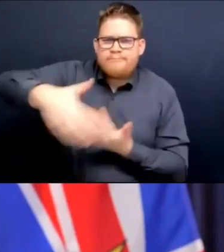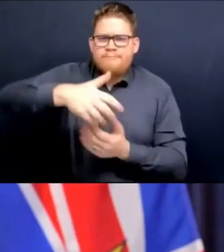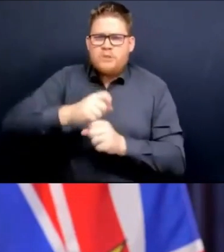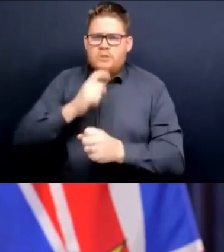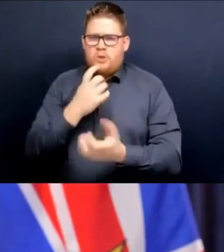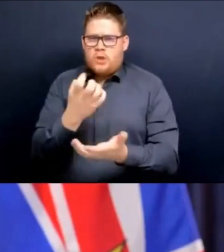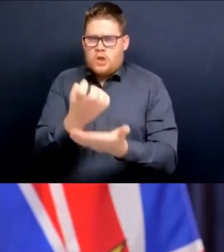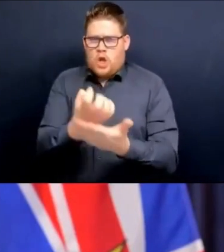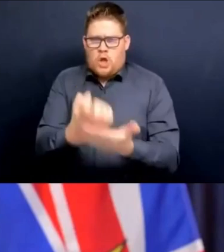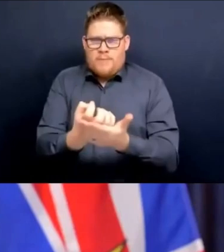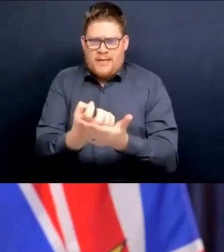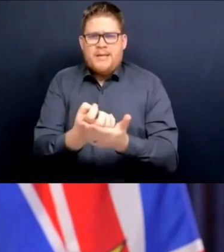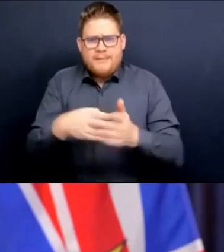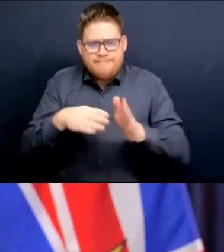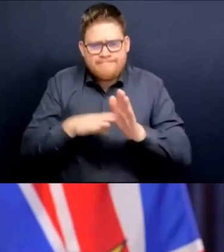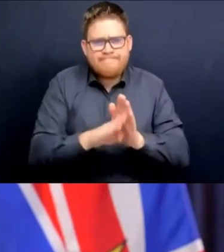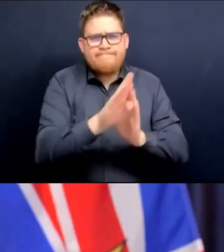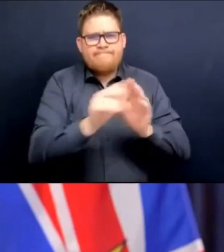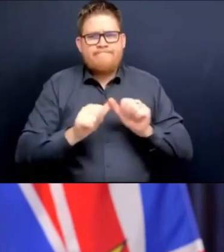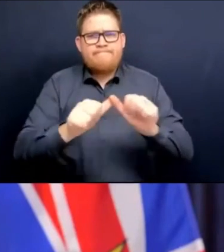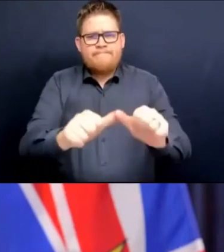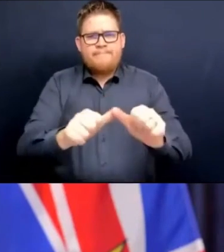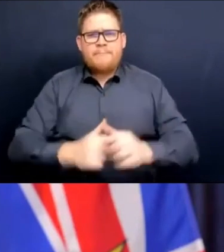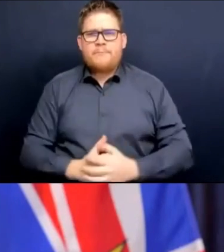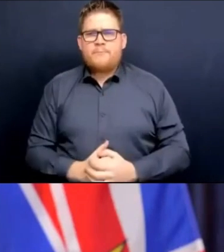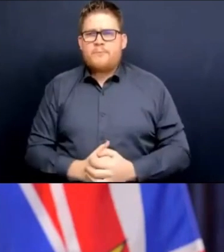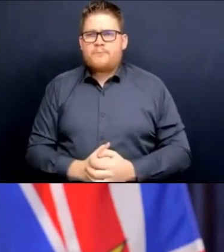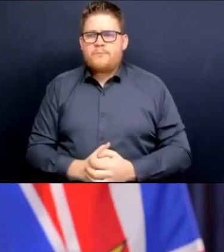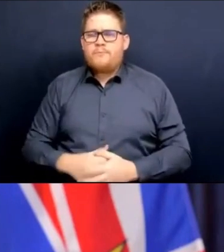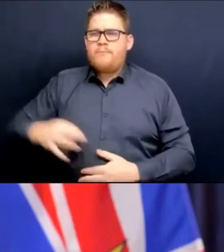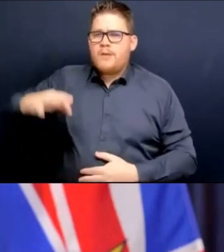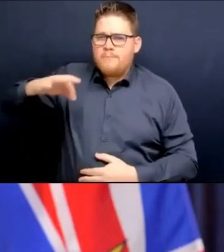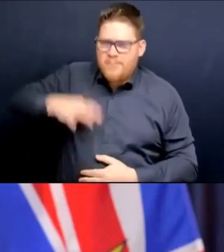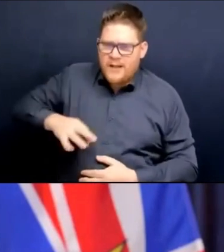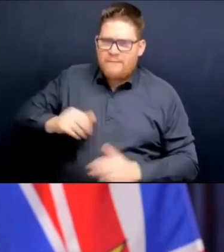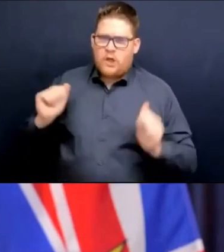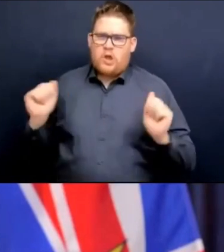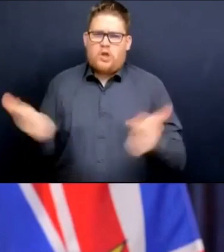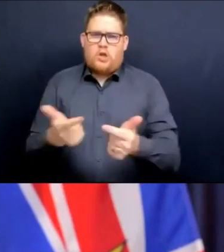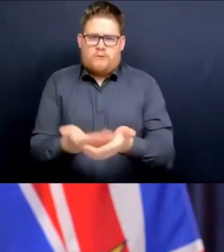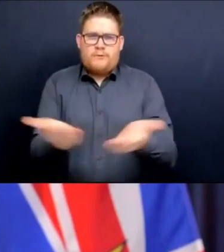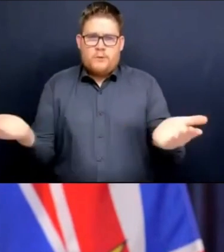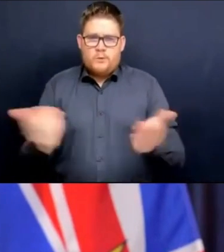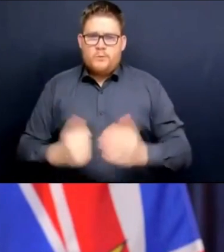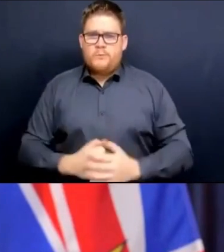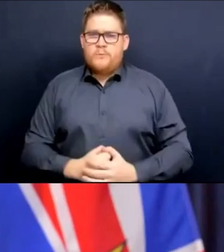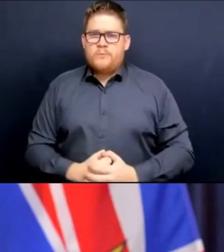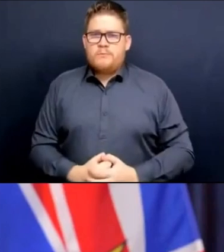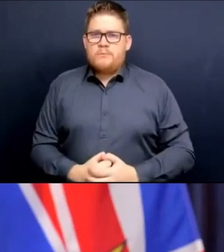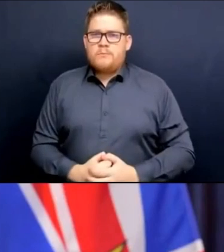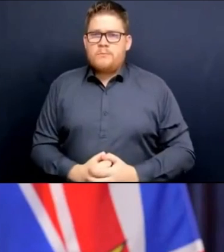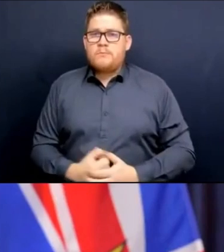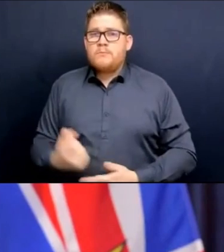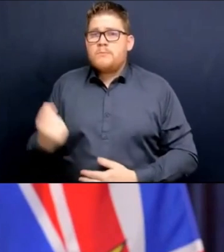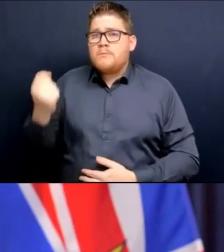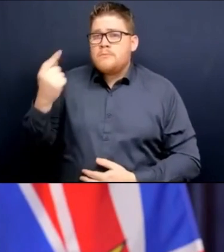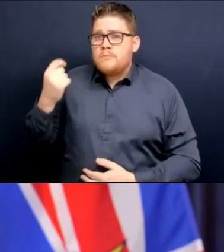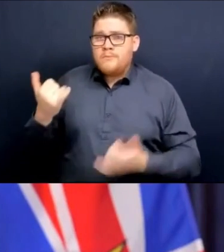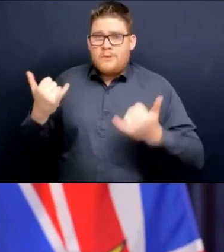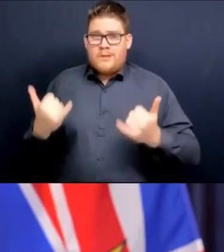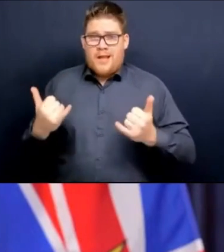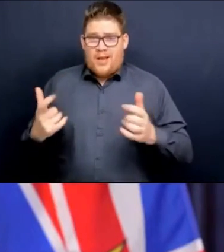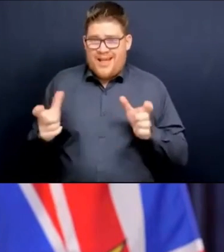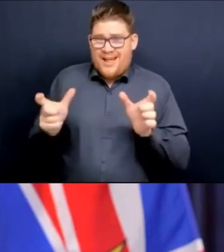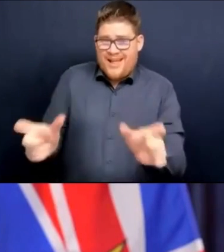grow and benefit all of us. What had got us here again is that we listened to Dr. Henry and her officials. You